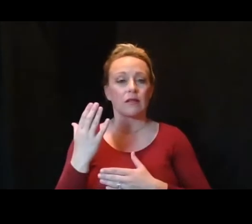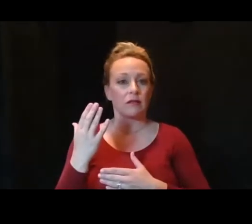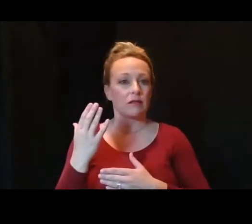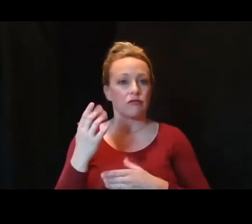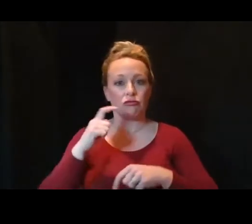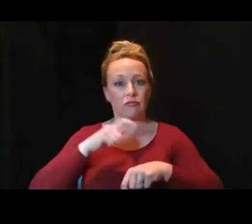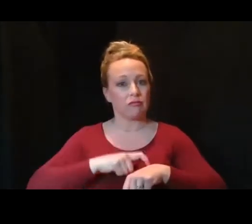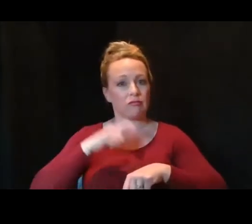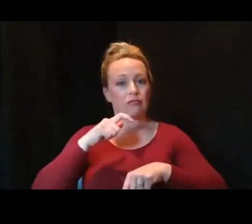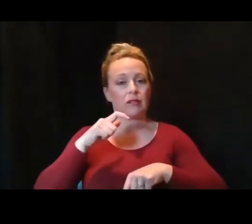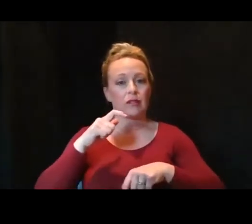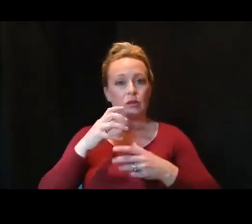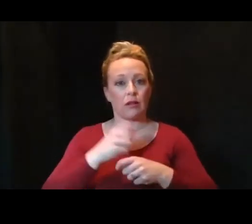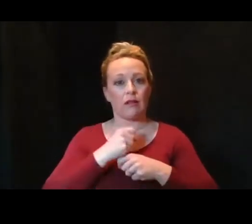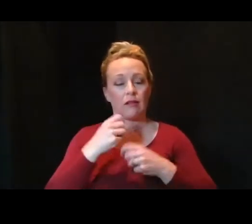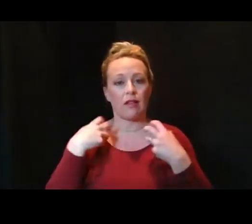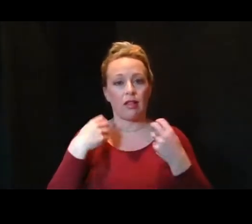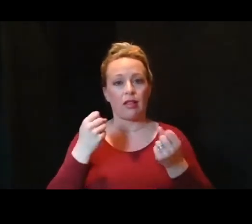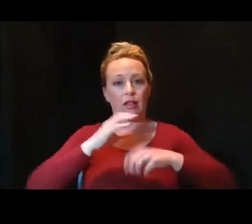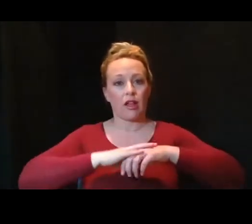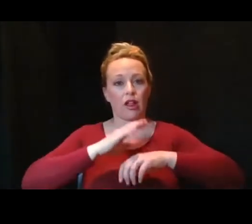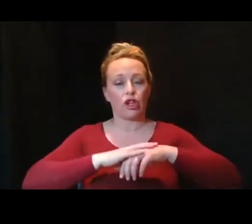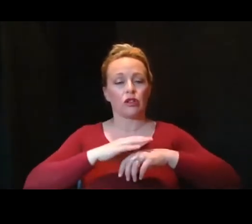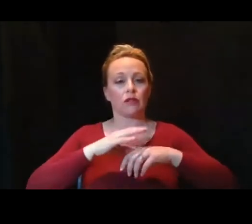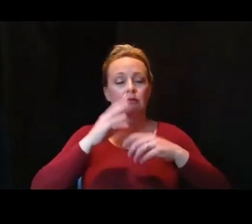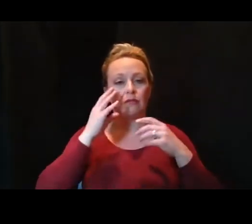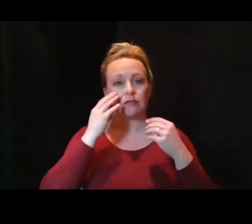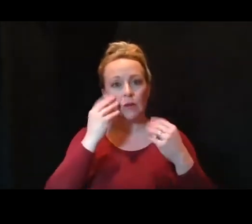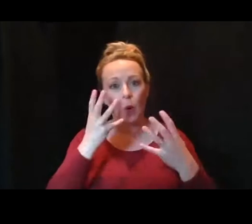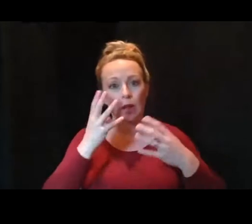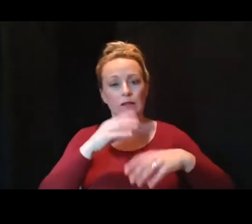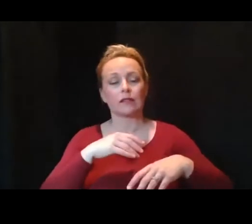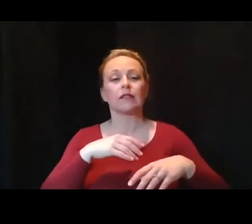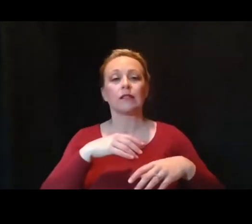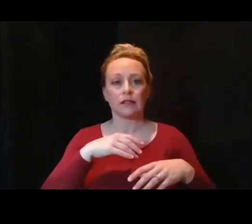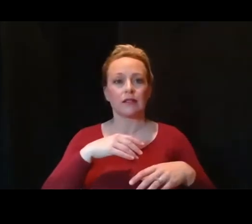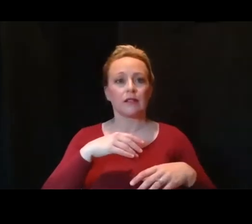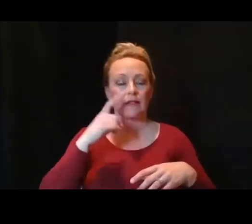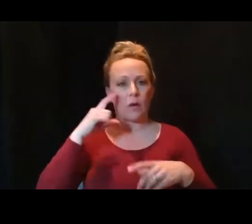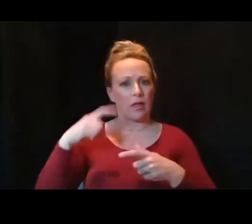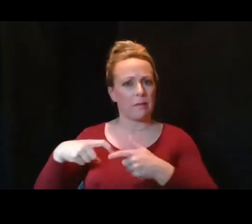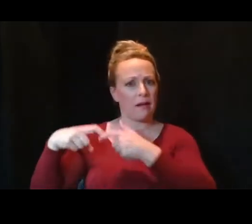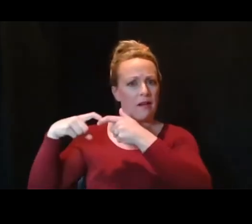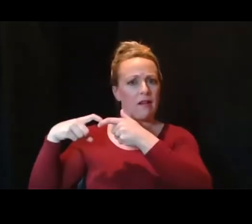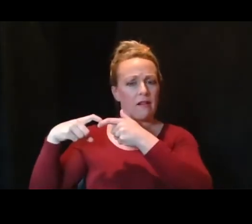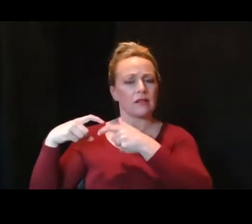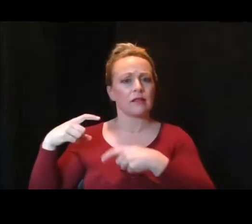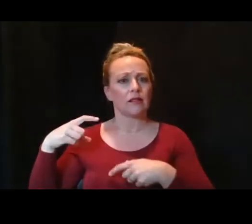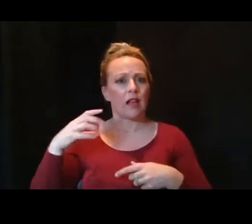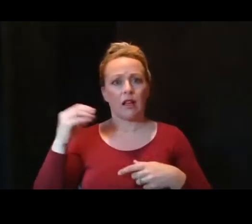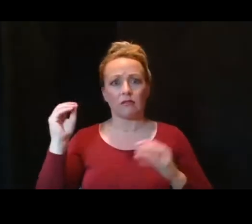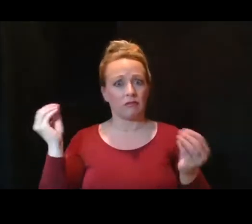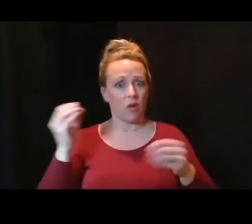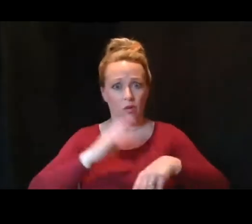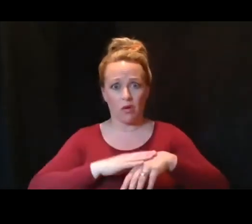get a health alert network notice of this pause. There was really no warning,